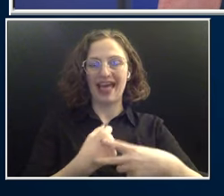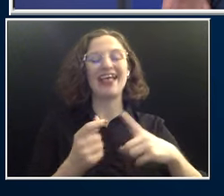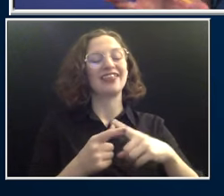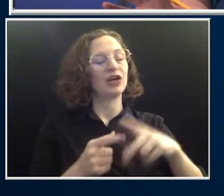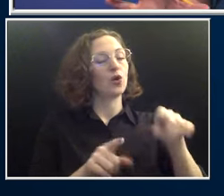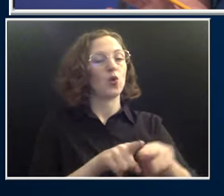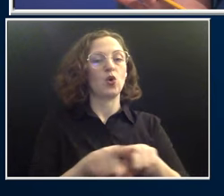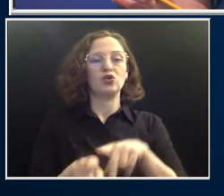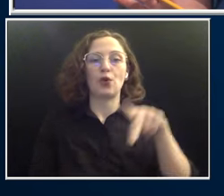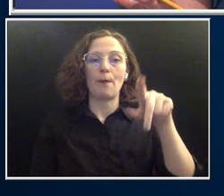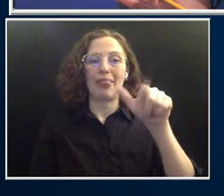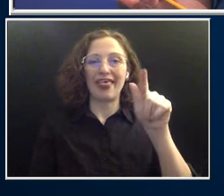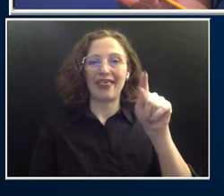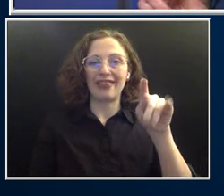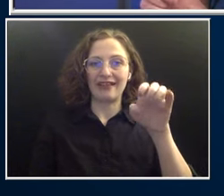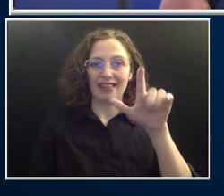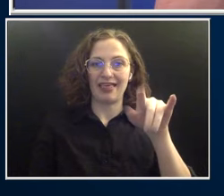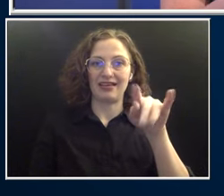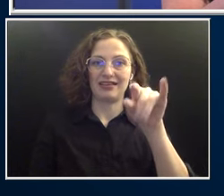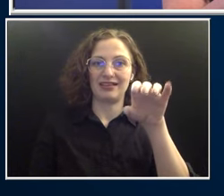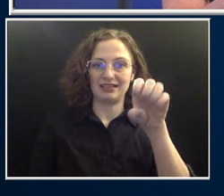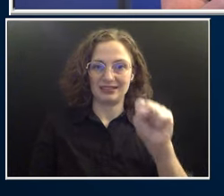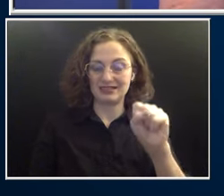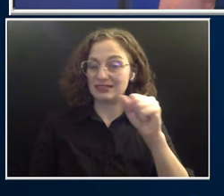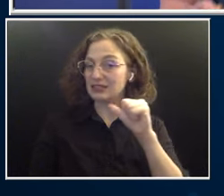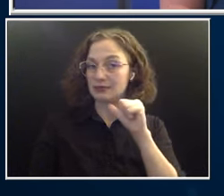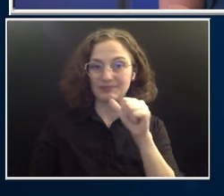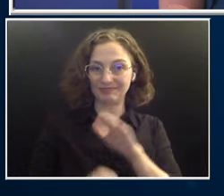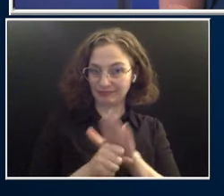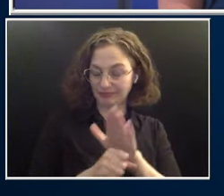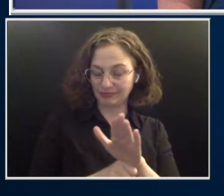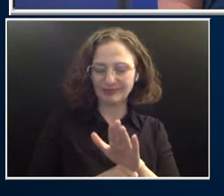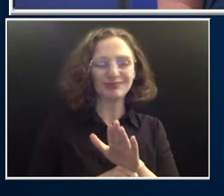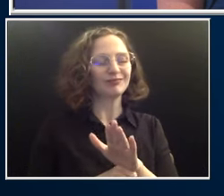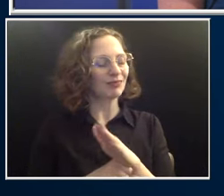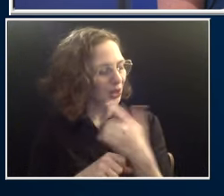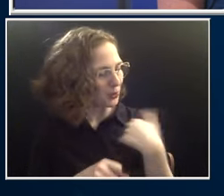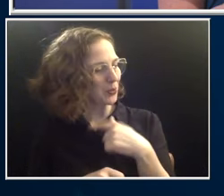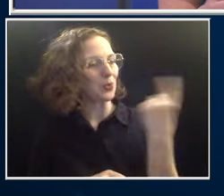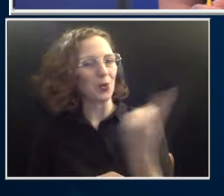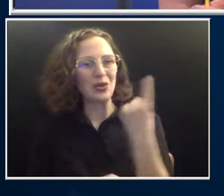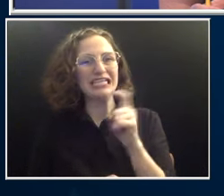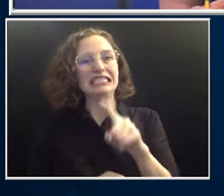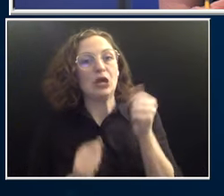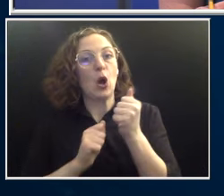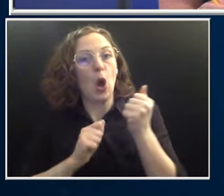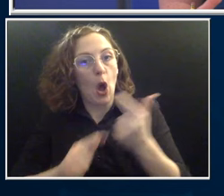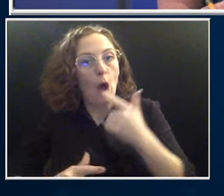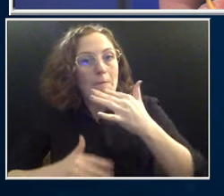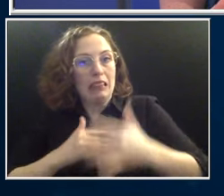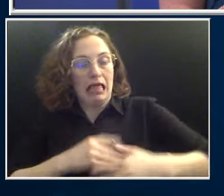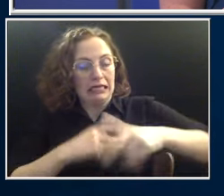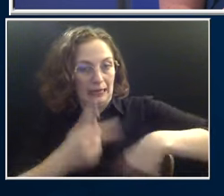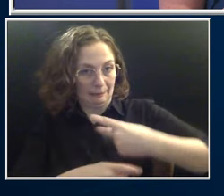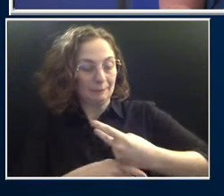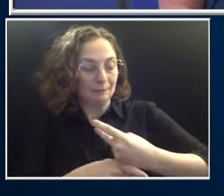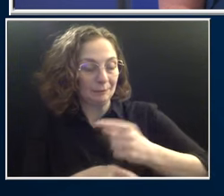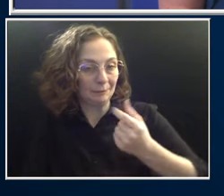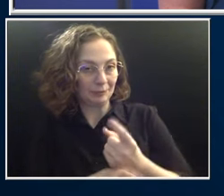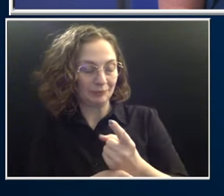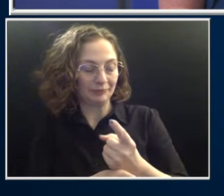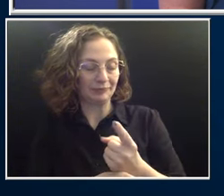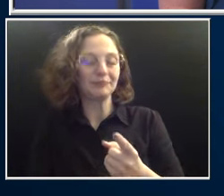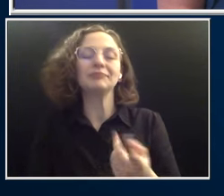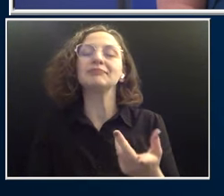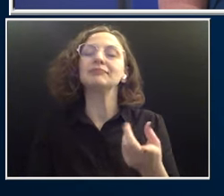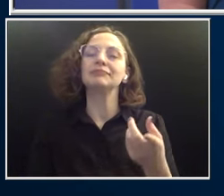always need all blood types, we know. We mentioned the wintertime and this season of the year. But anything else that contributes to a